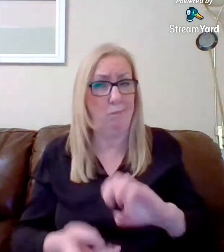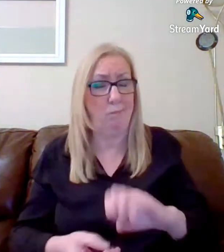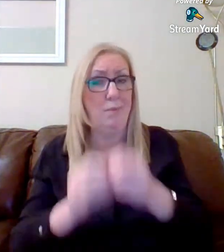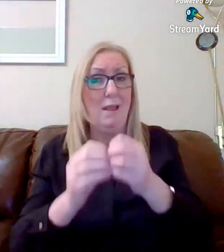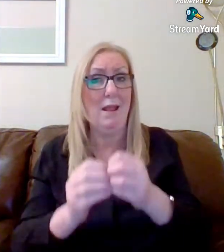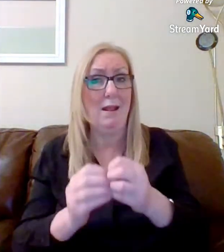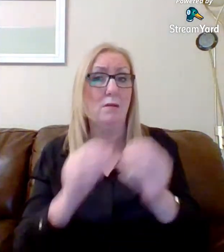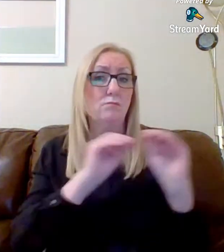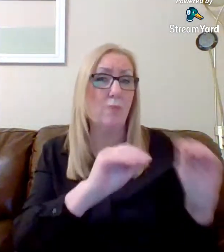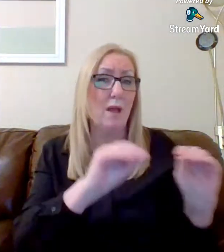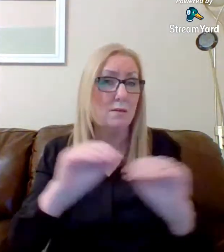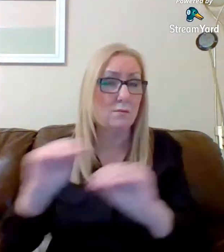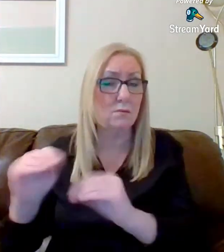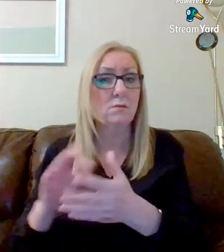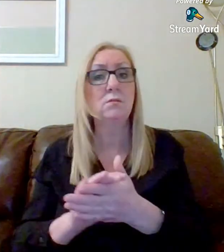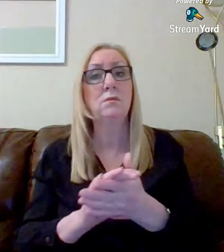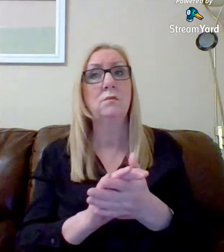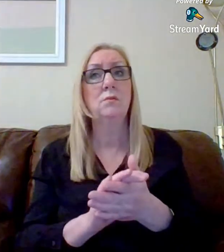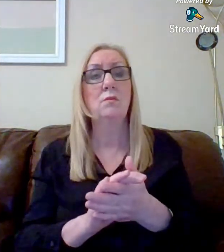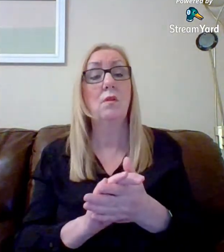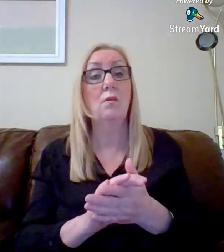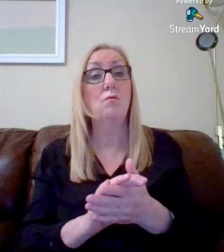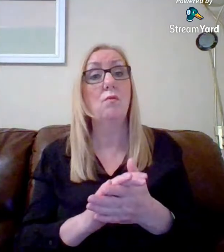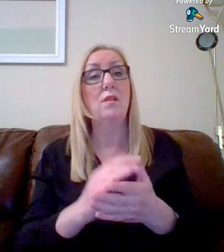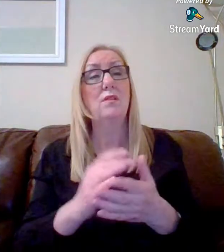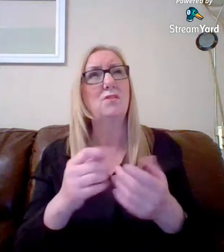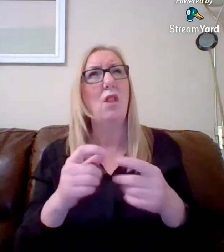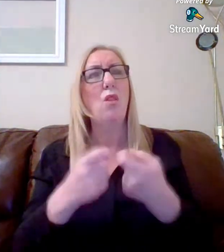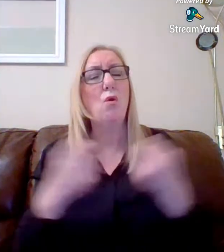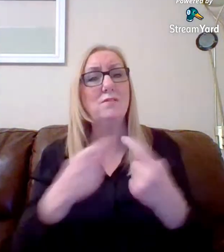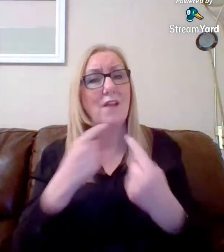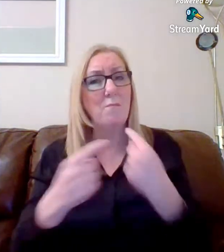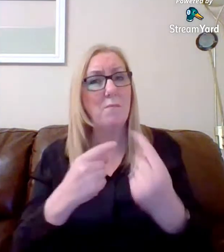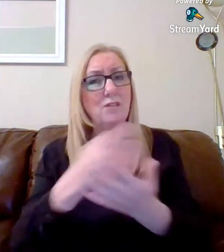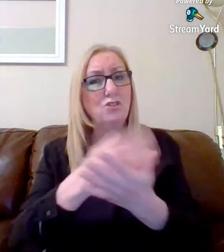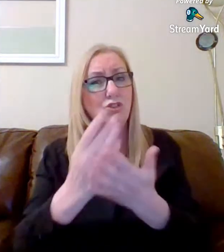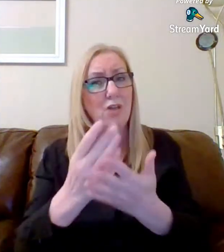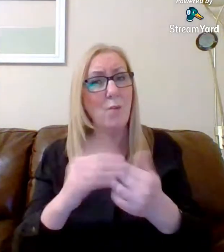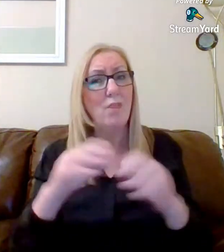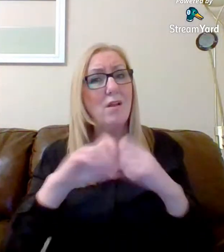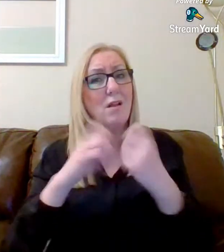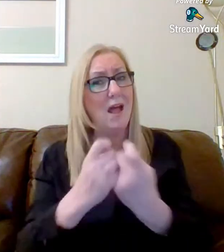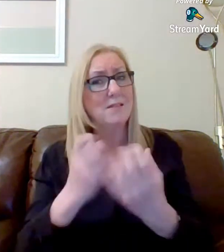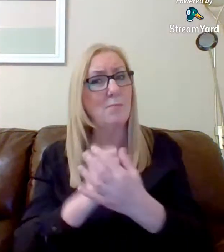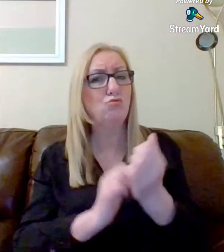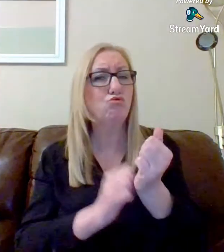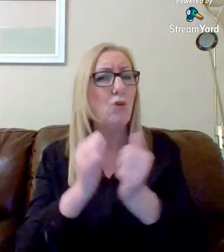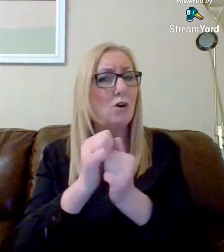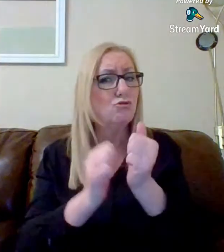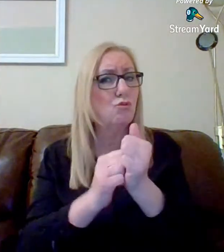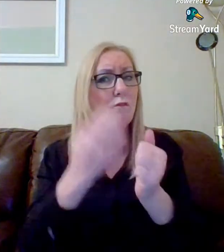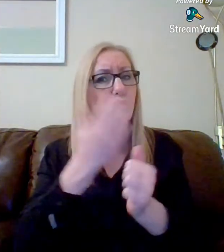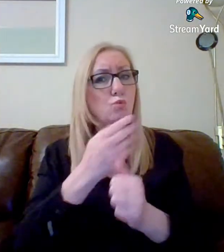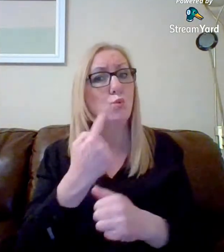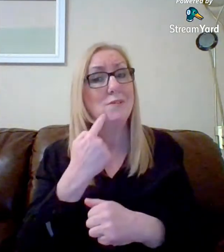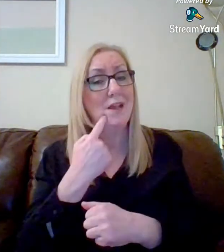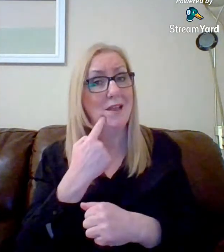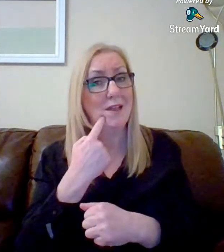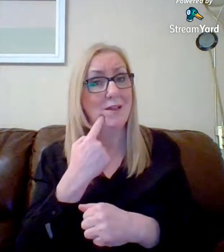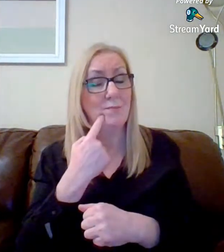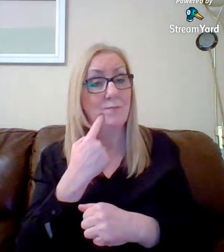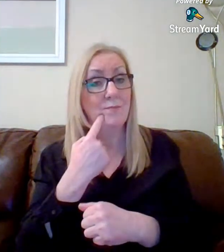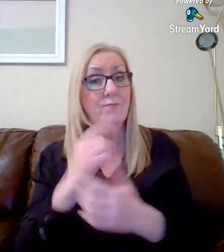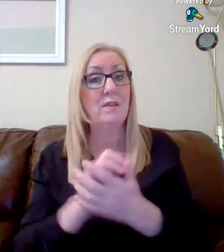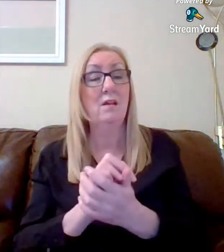been shared with all the classes regarding the structure of the day. If people are still confused about that, then what I would suggest is the first